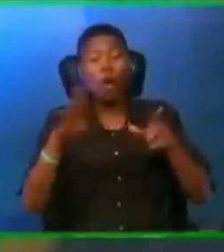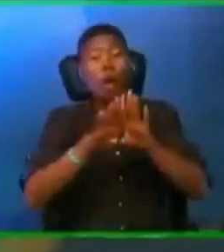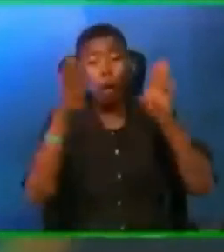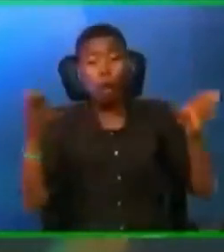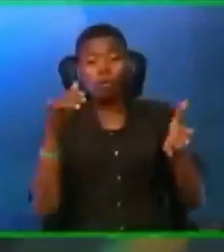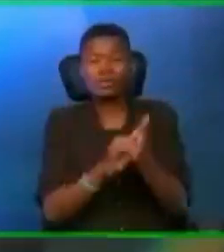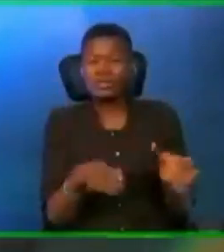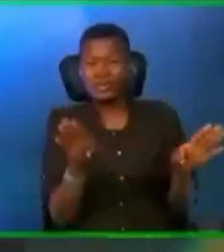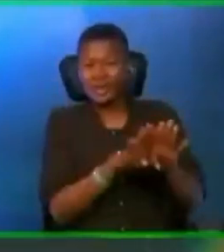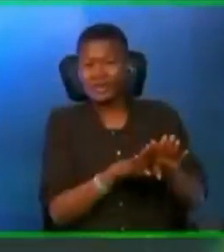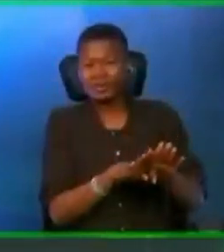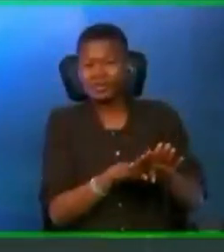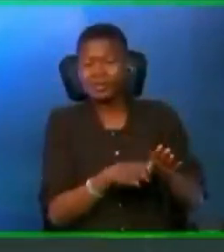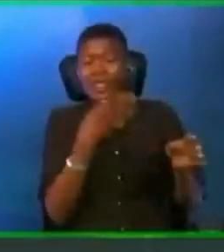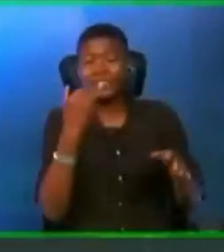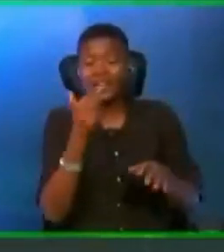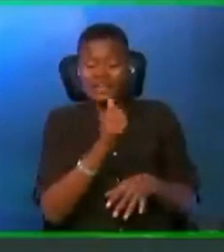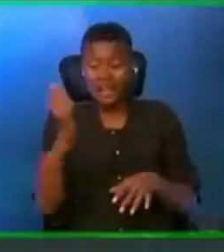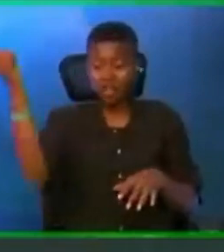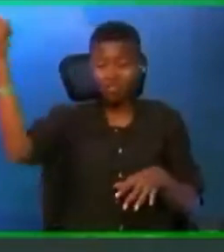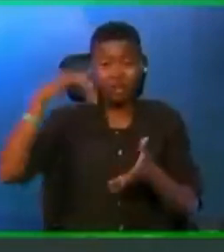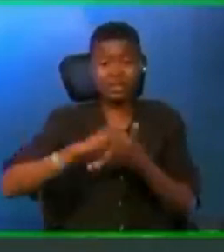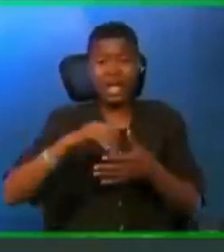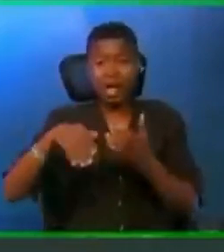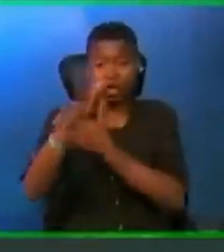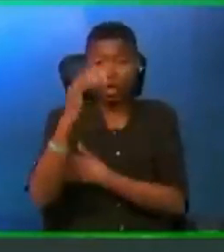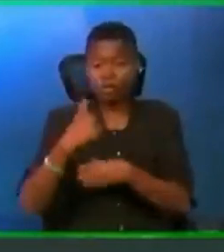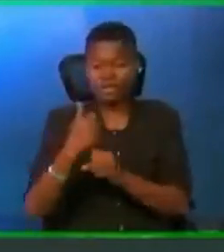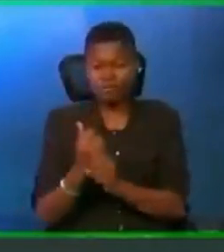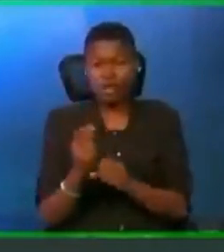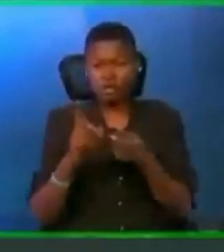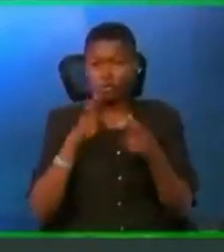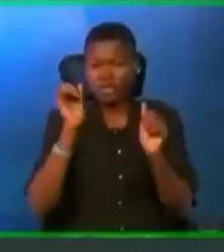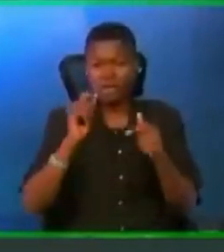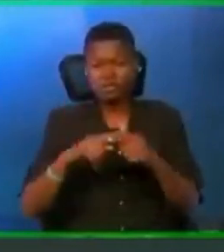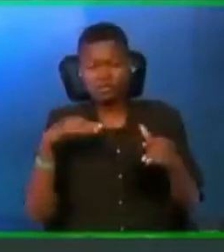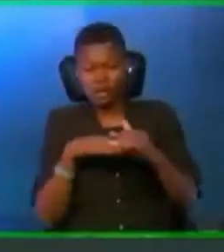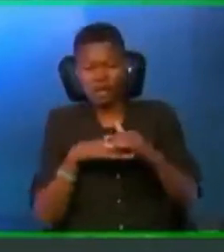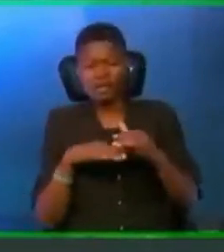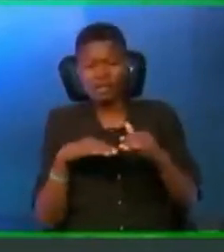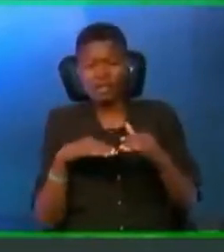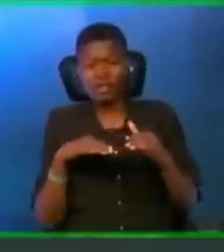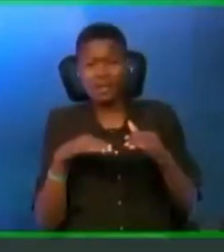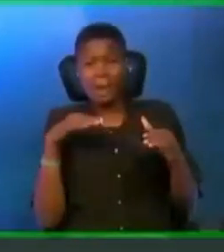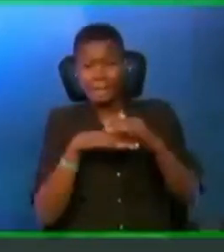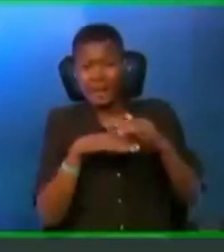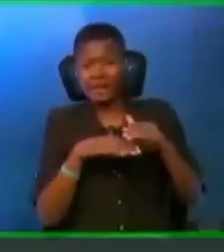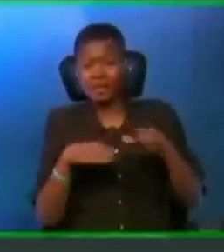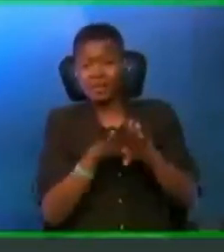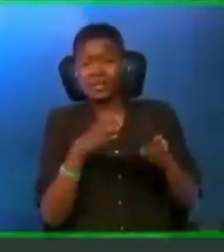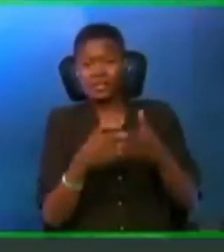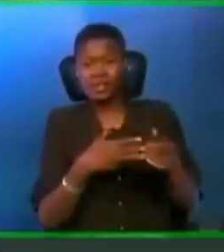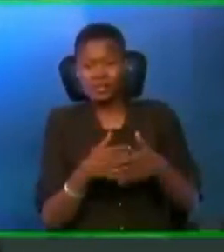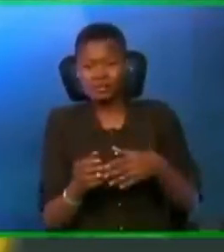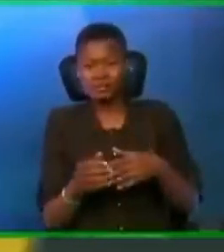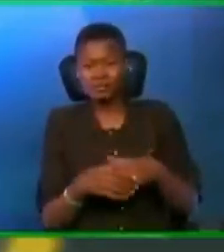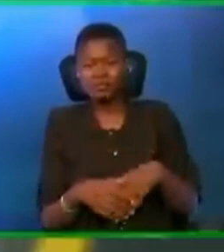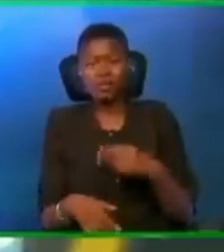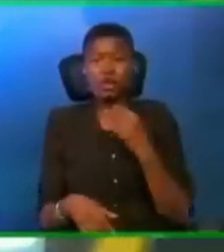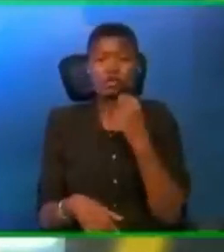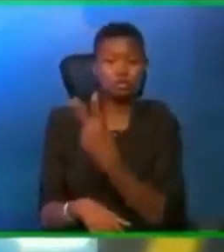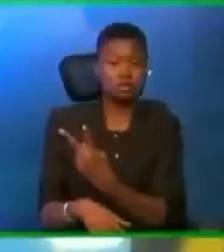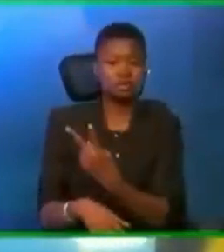There is an anointing, there is a grace that God makes available to penetrate sealed matters. Meanwhile, that's number one. Number two is the case of